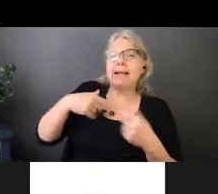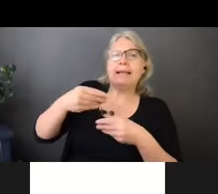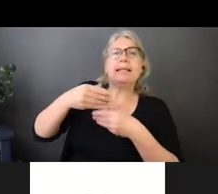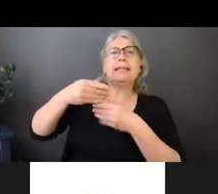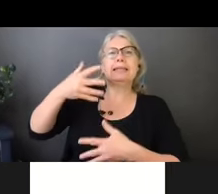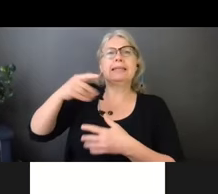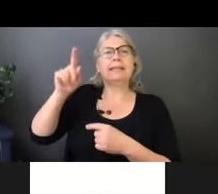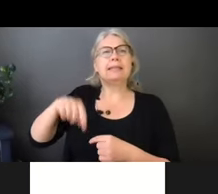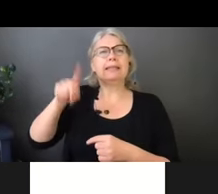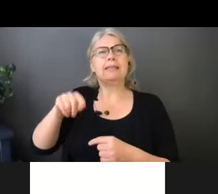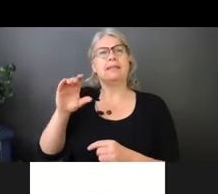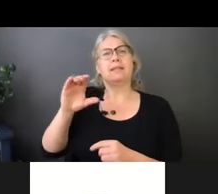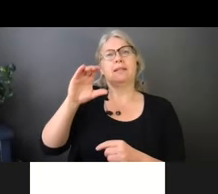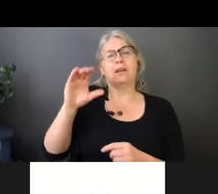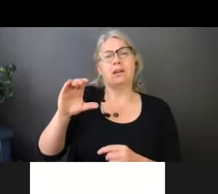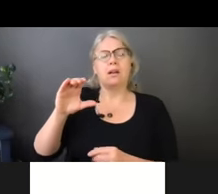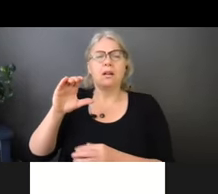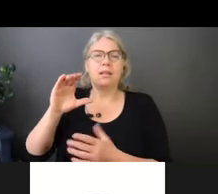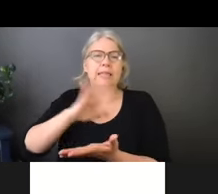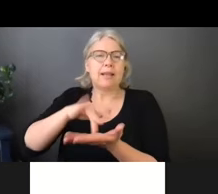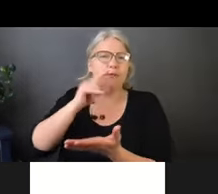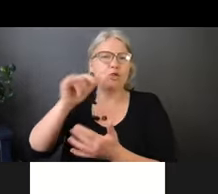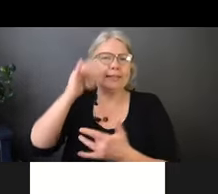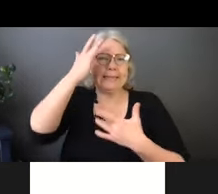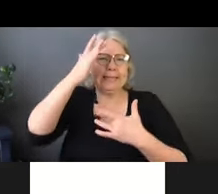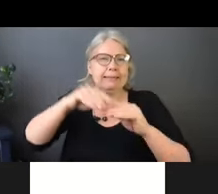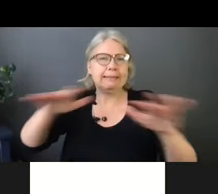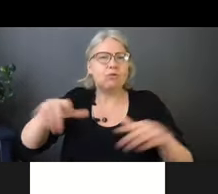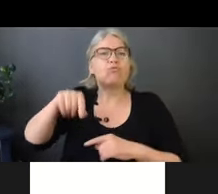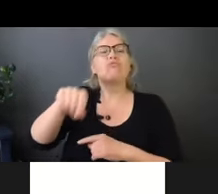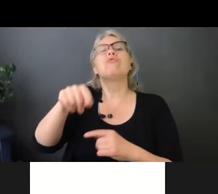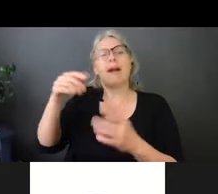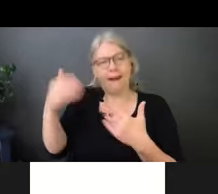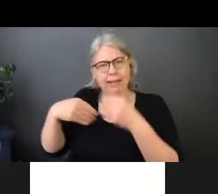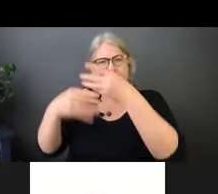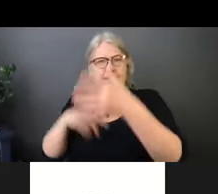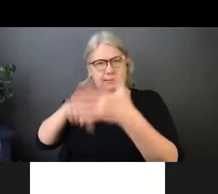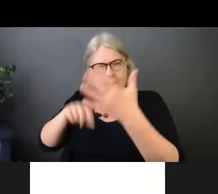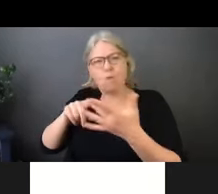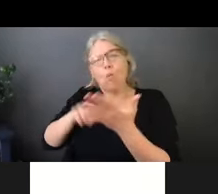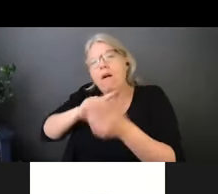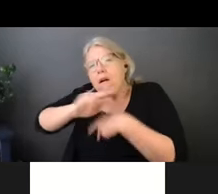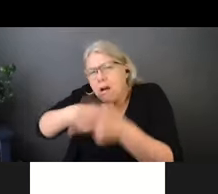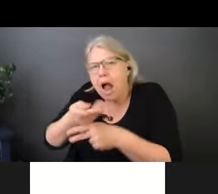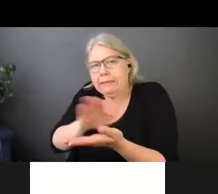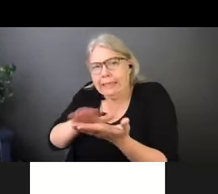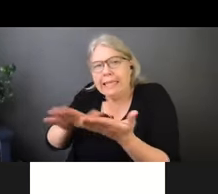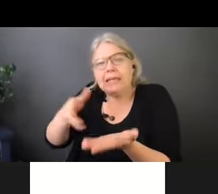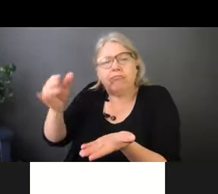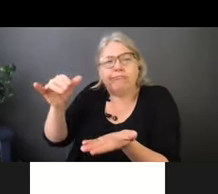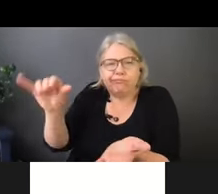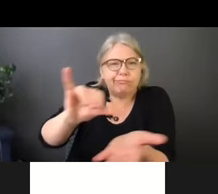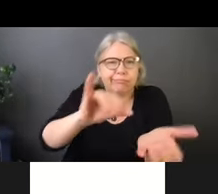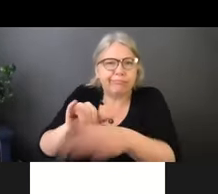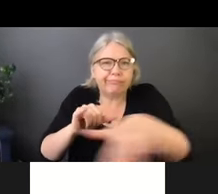role in minimizing the transfer of microorganisms or germs. So you can use regular household